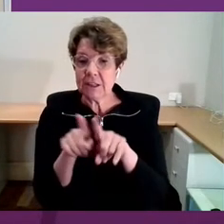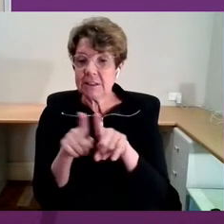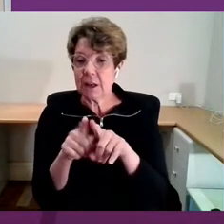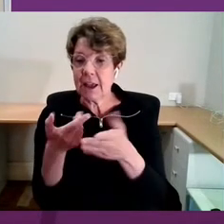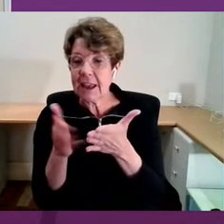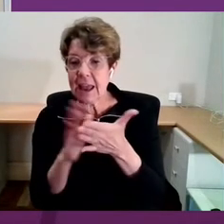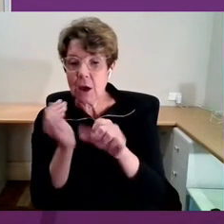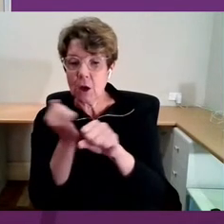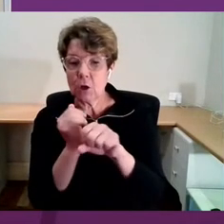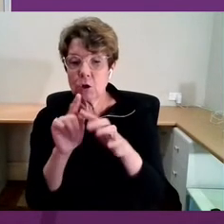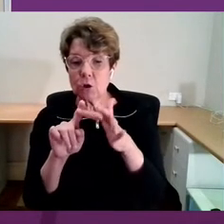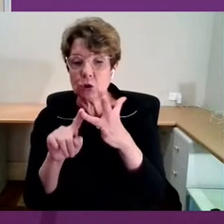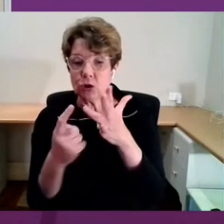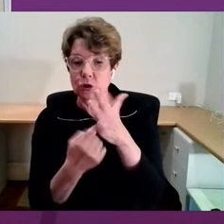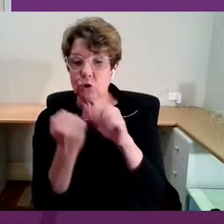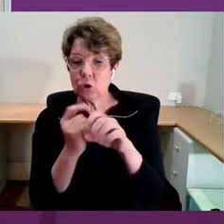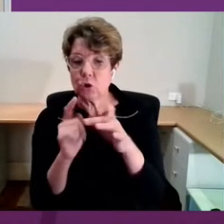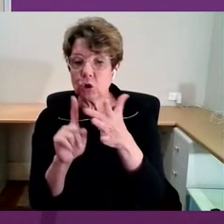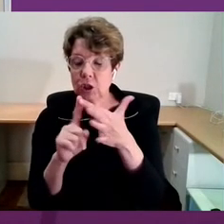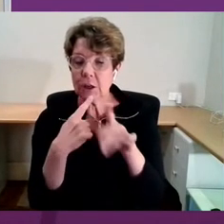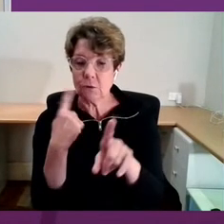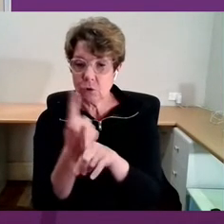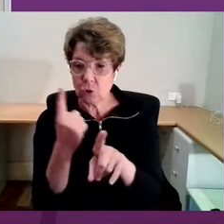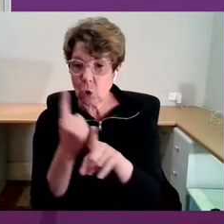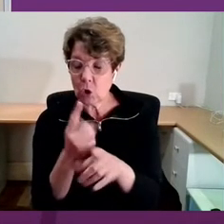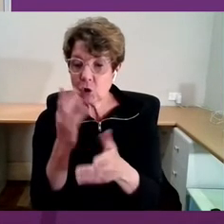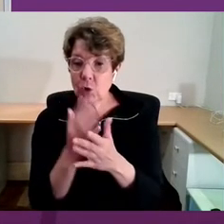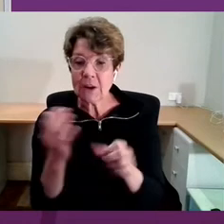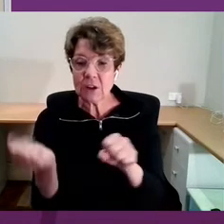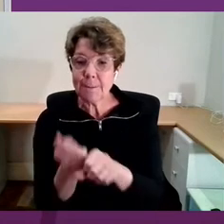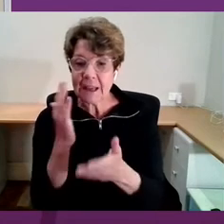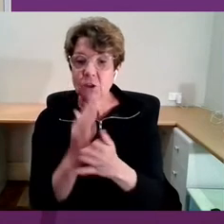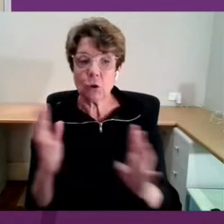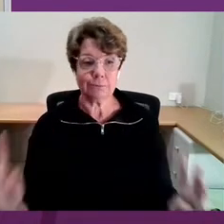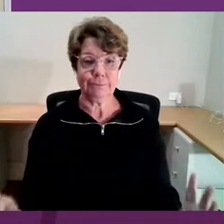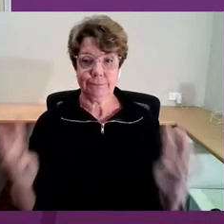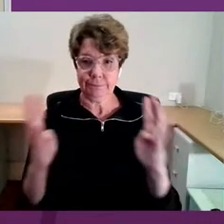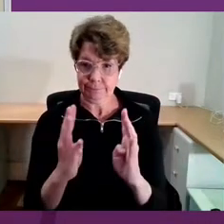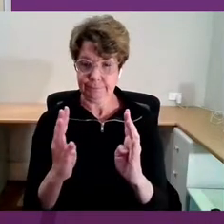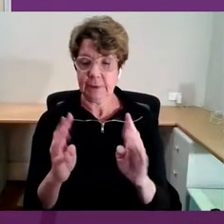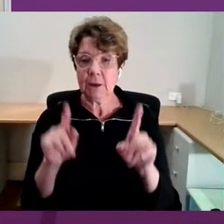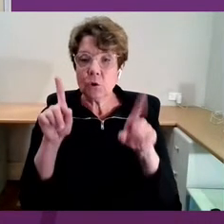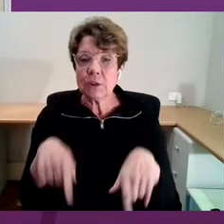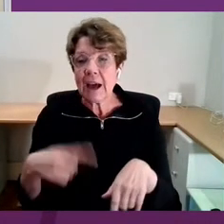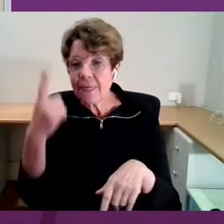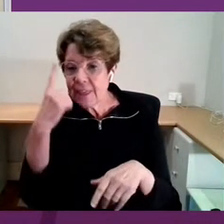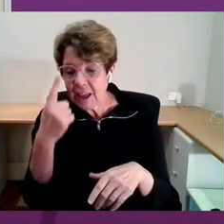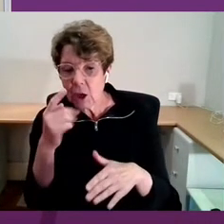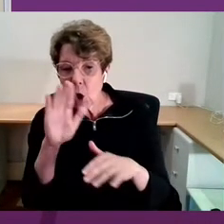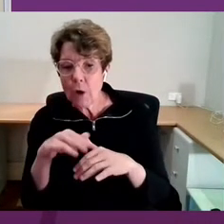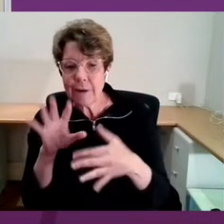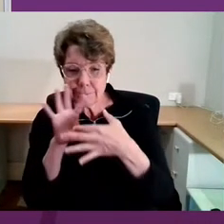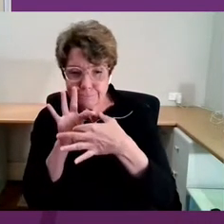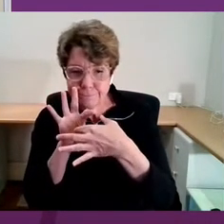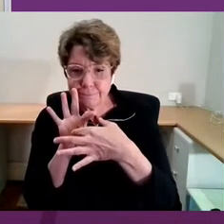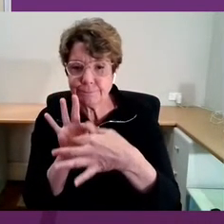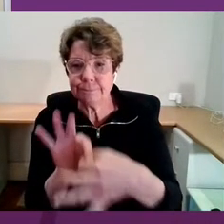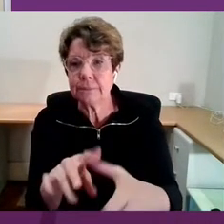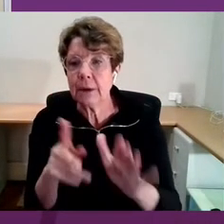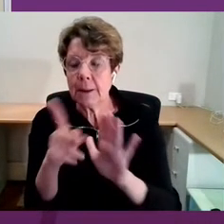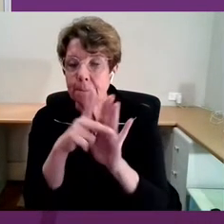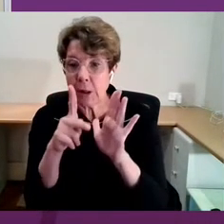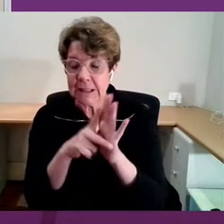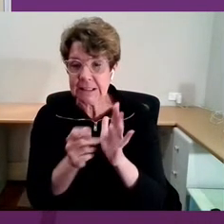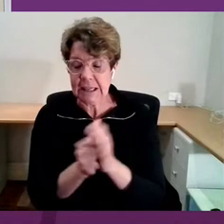to us, to bring other people to the table to start thinking about coherent policy, which the Productivity